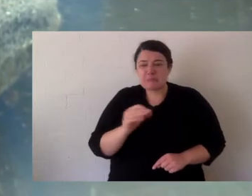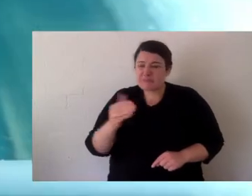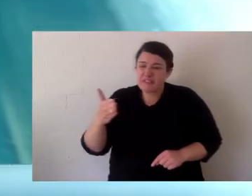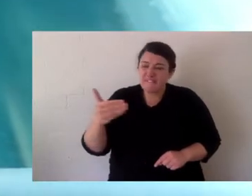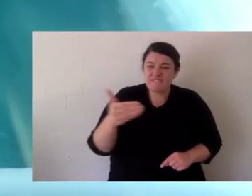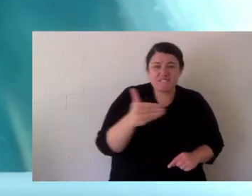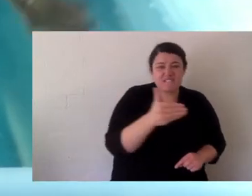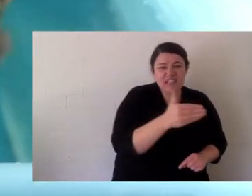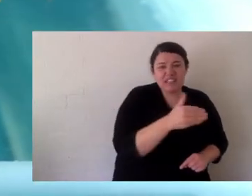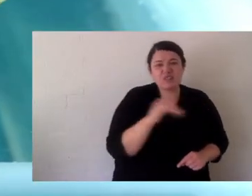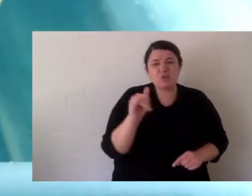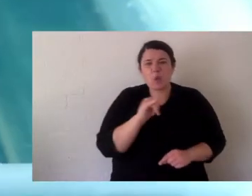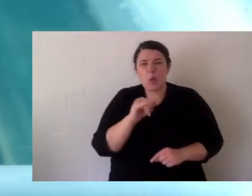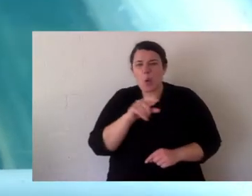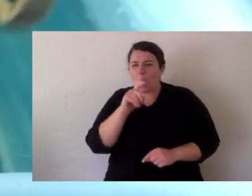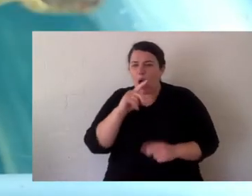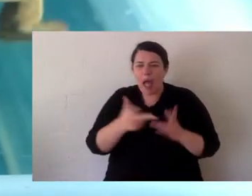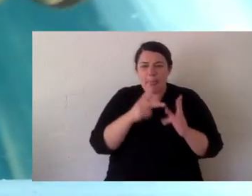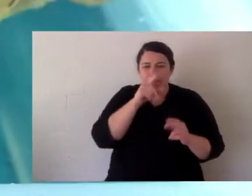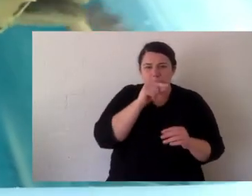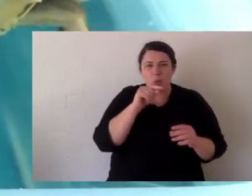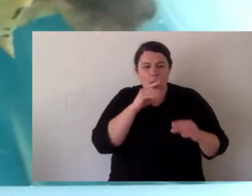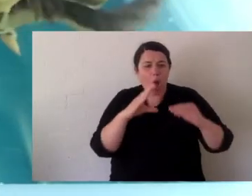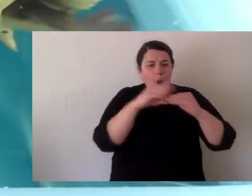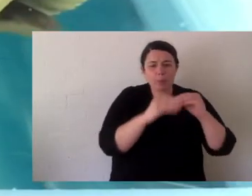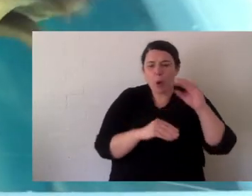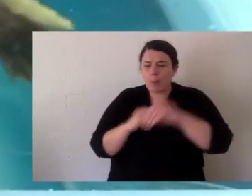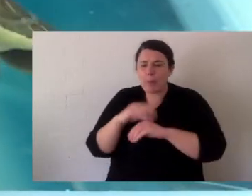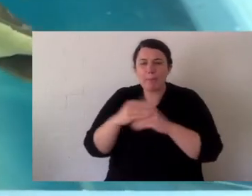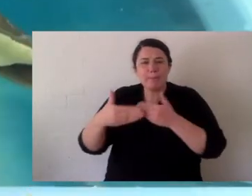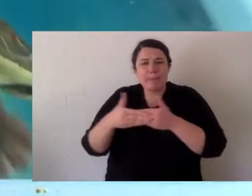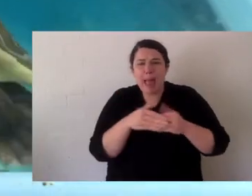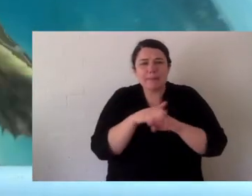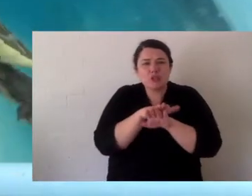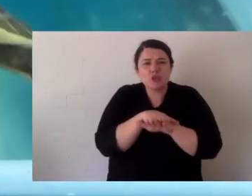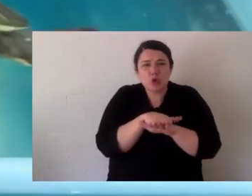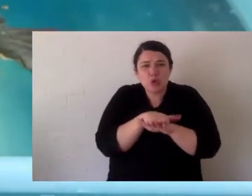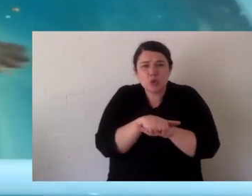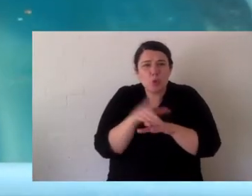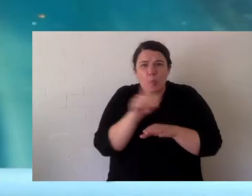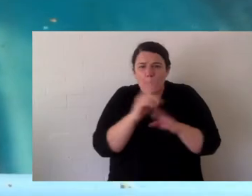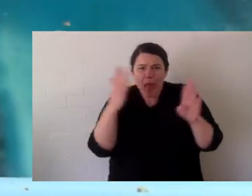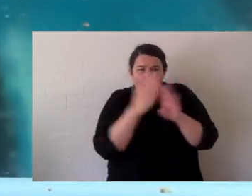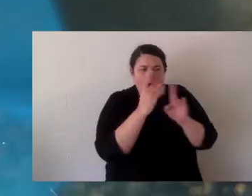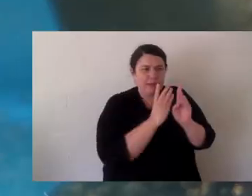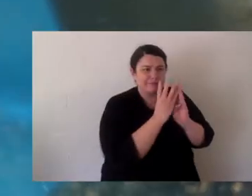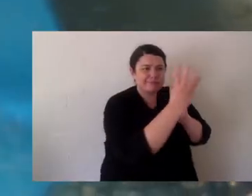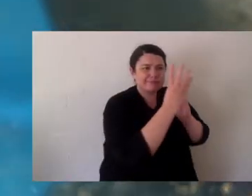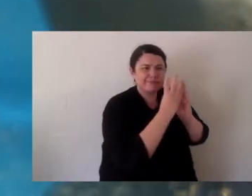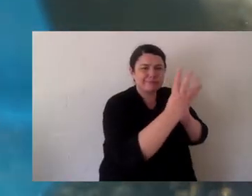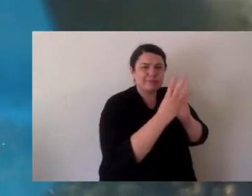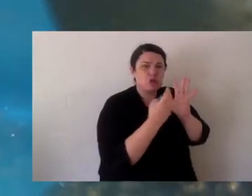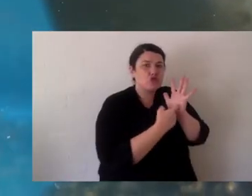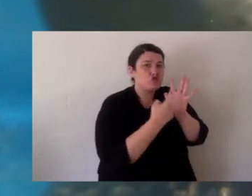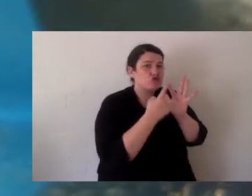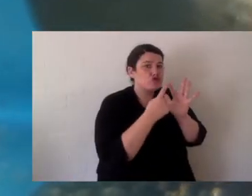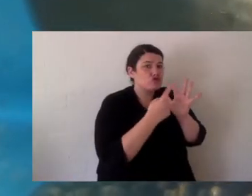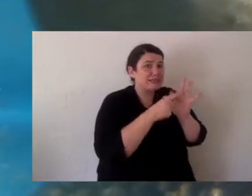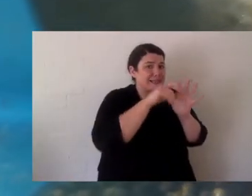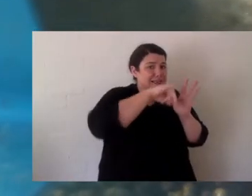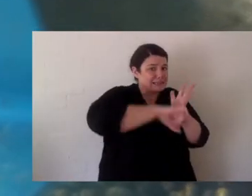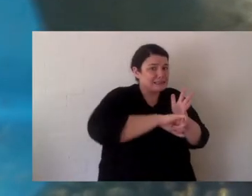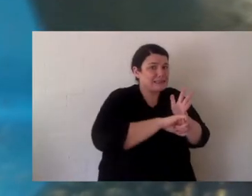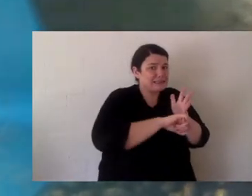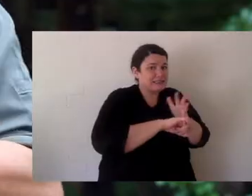predators. Now things like fish, murray cod or yellow belly perch will eat little baby turtles but those little babies